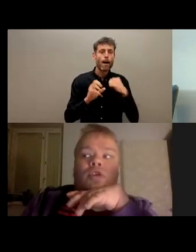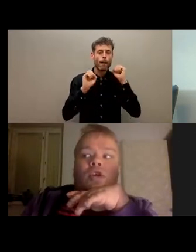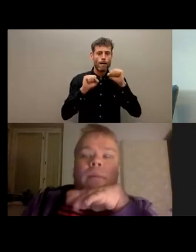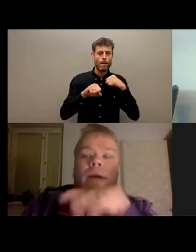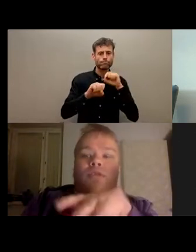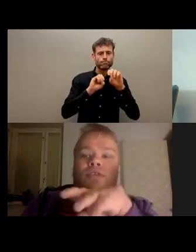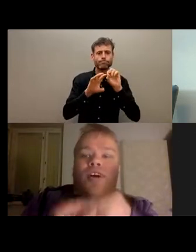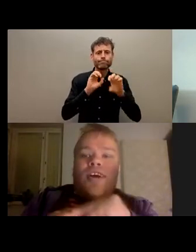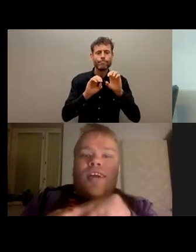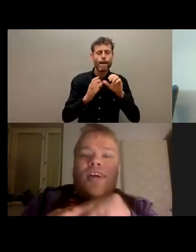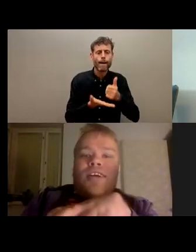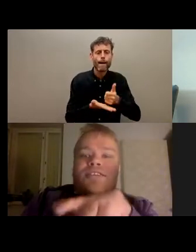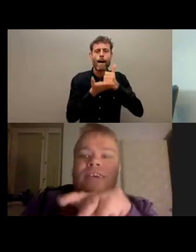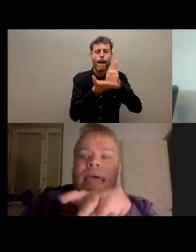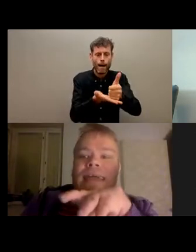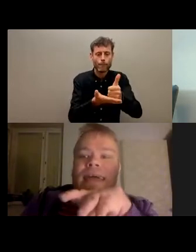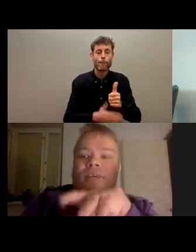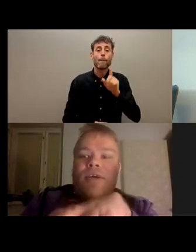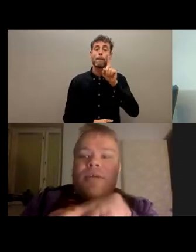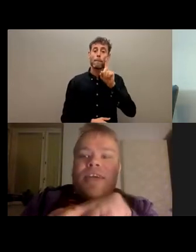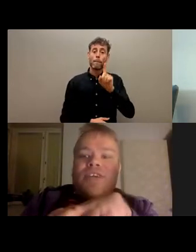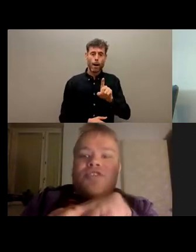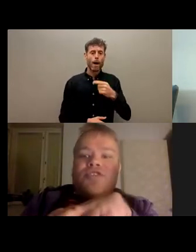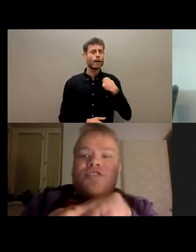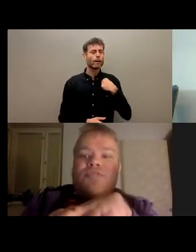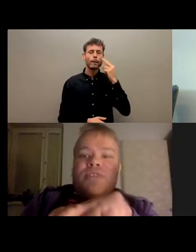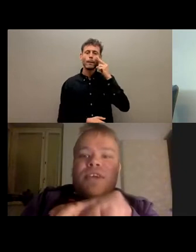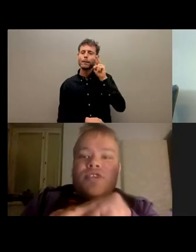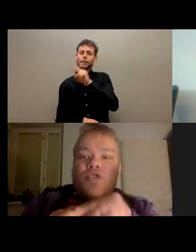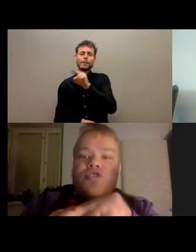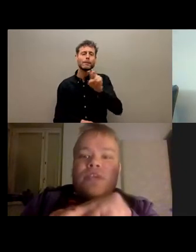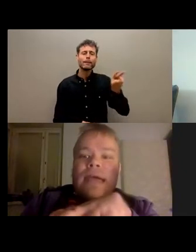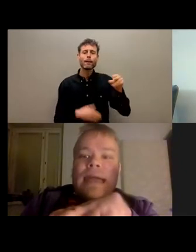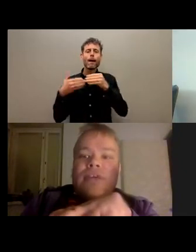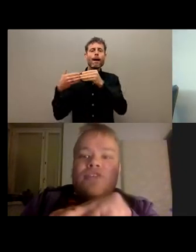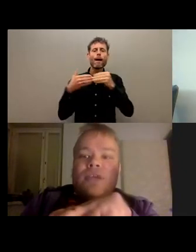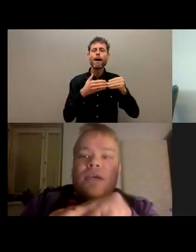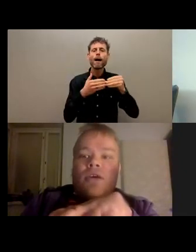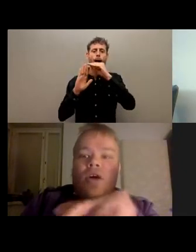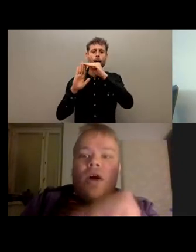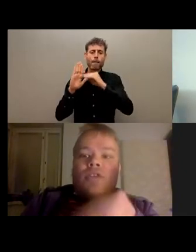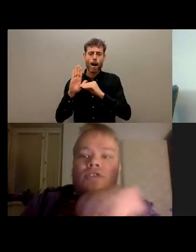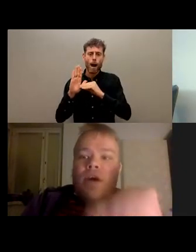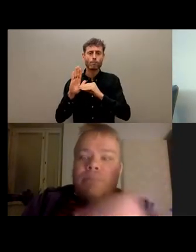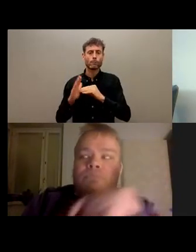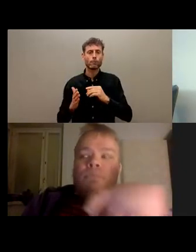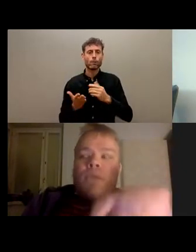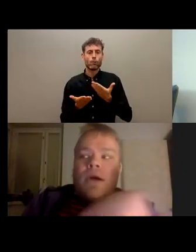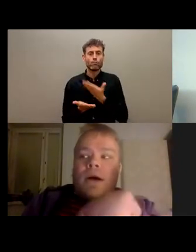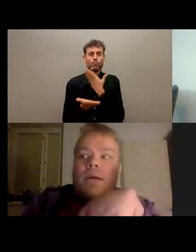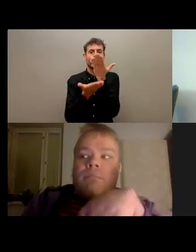overall amount of guidelines and recommendations pretty exhausting and actually contra.